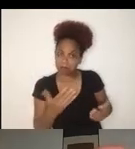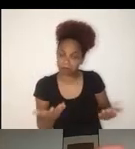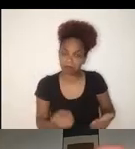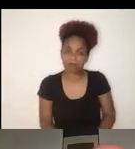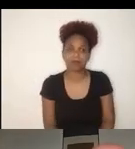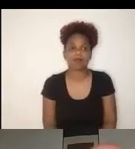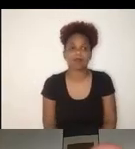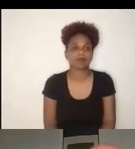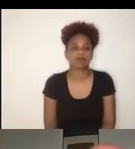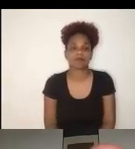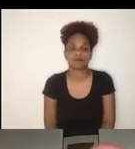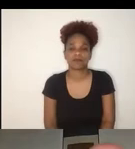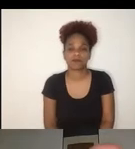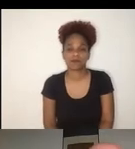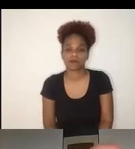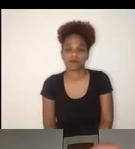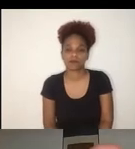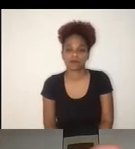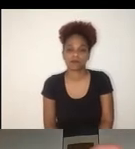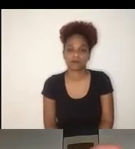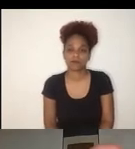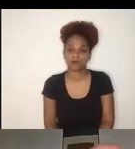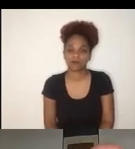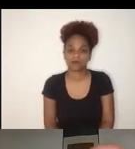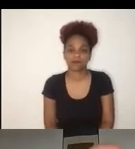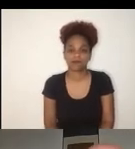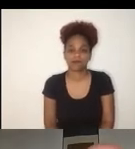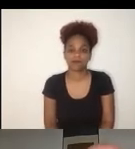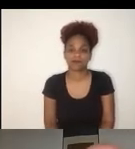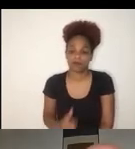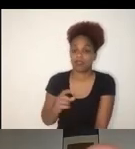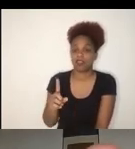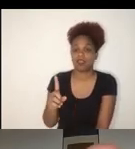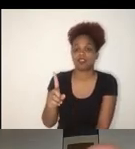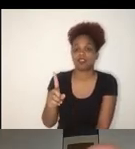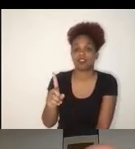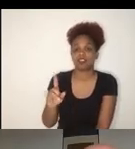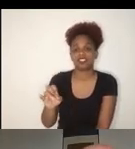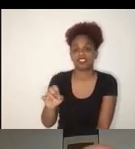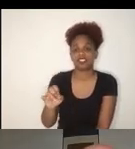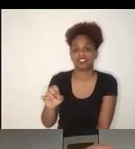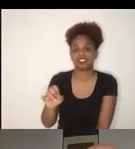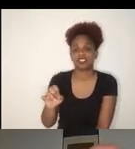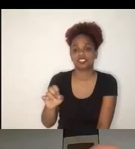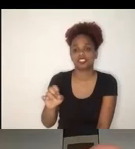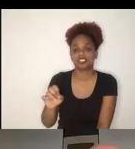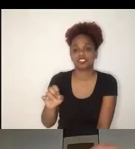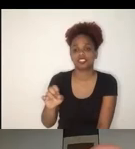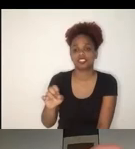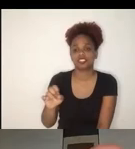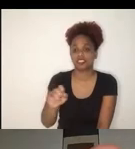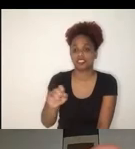digital education, switching to digital education, not only requires computers, internet